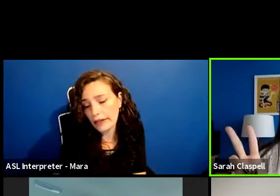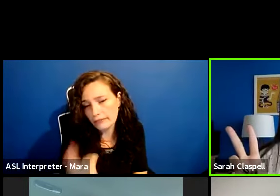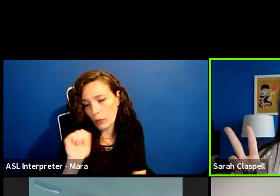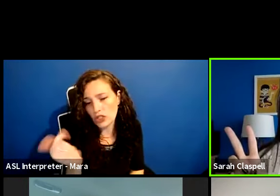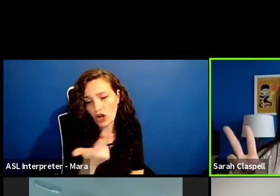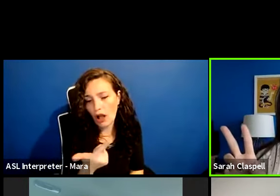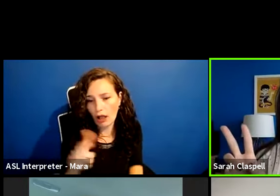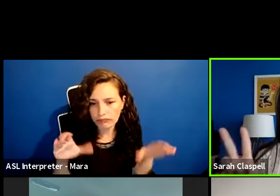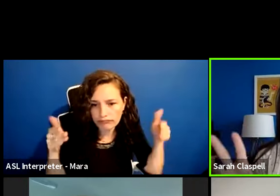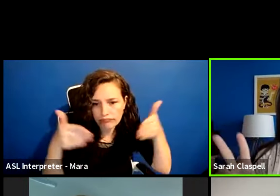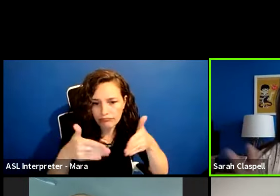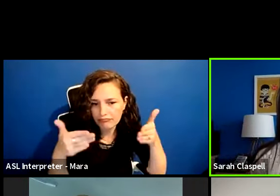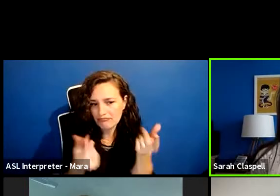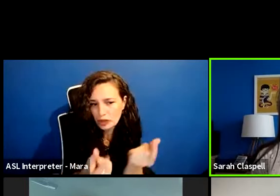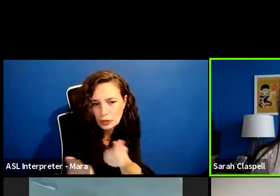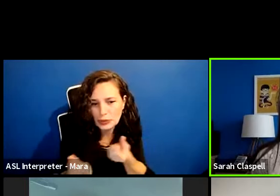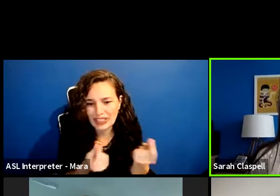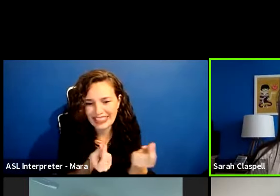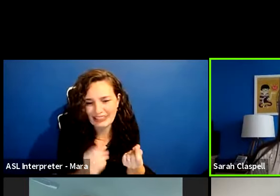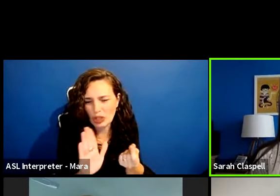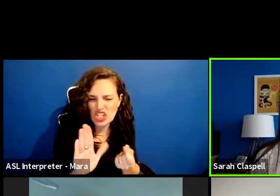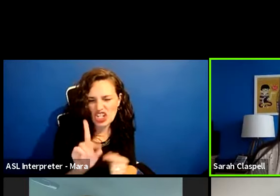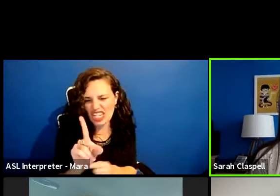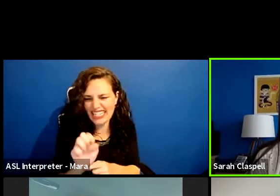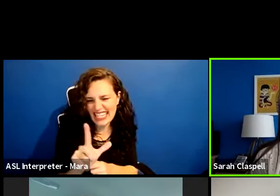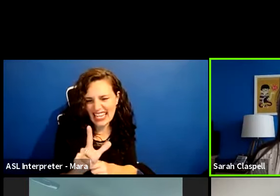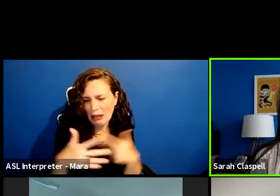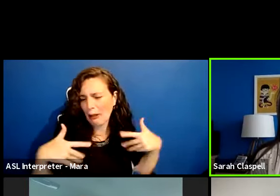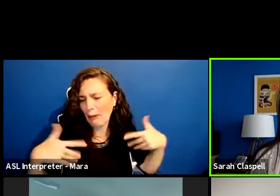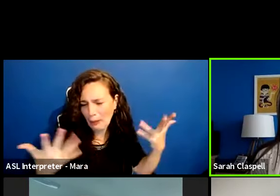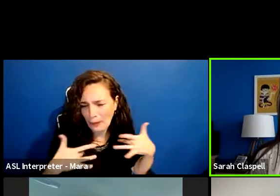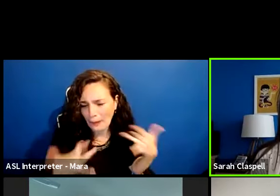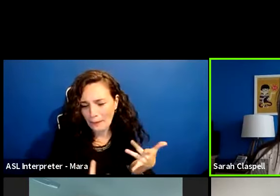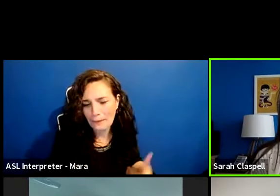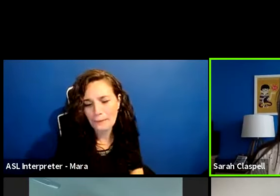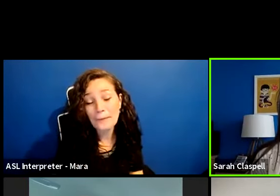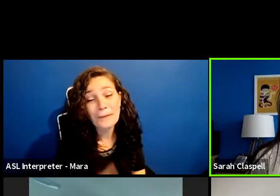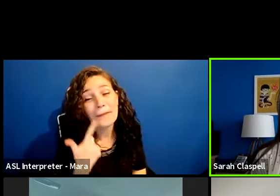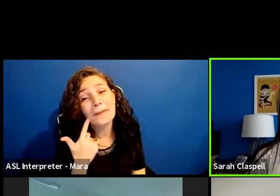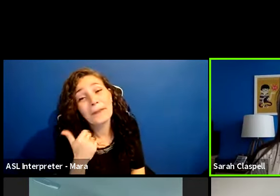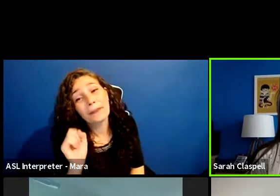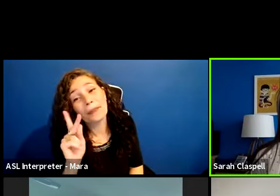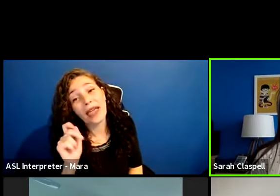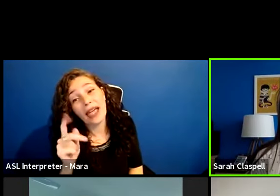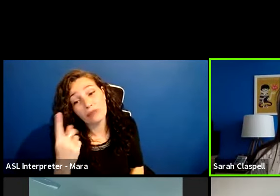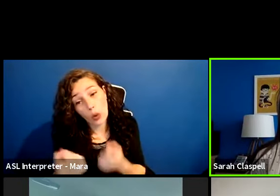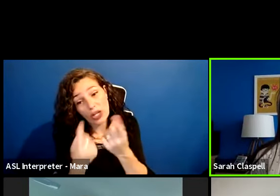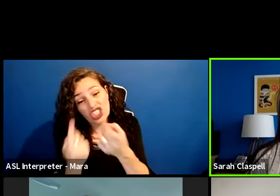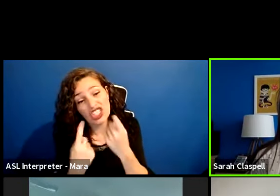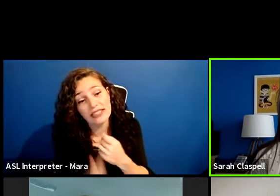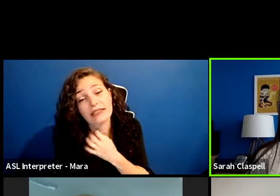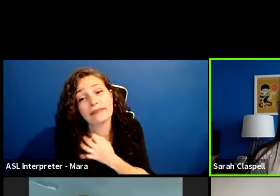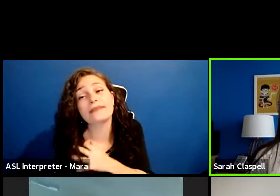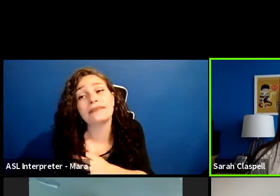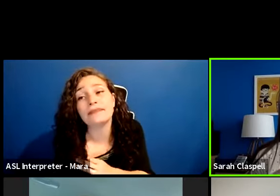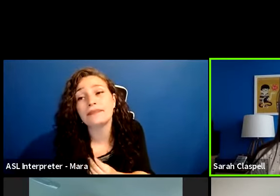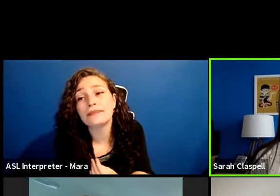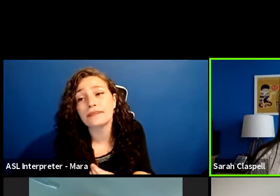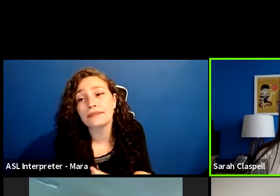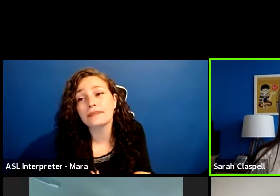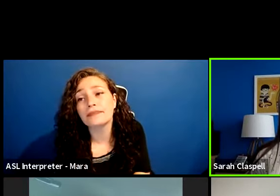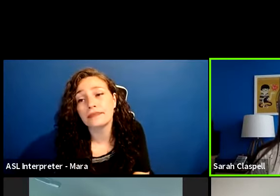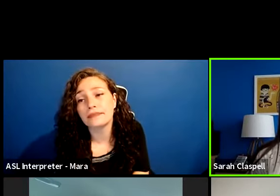all about, what your deal is. So, does that sound good? Any questions you guys? Okay.